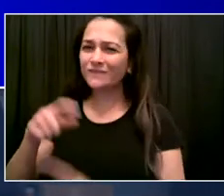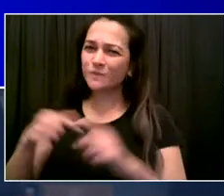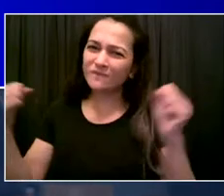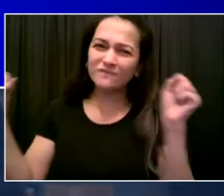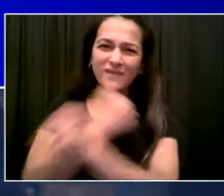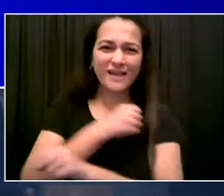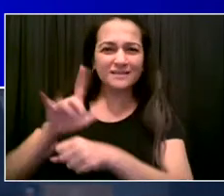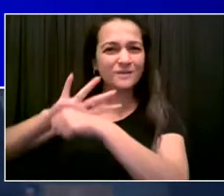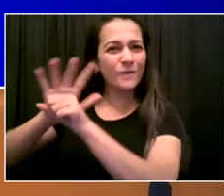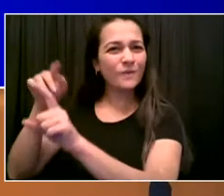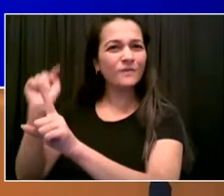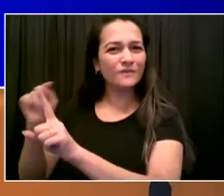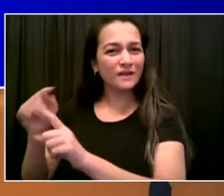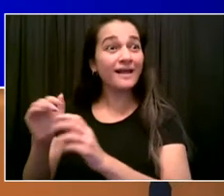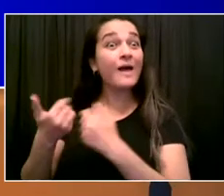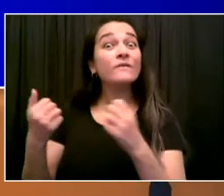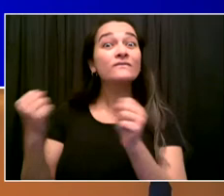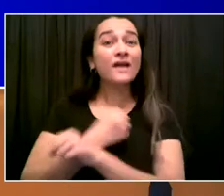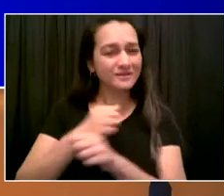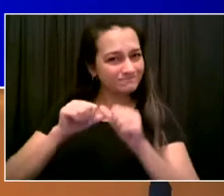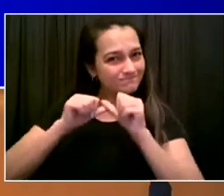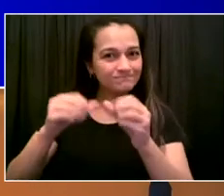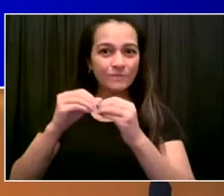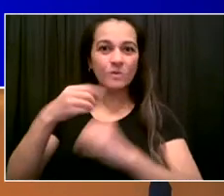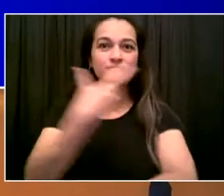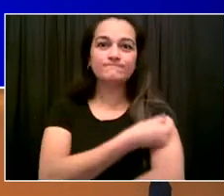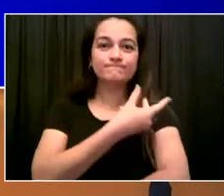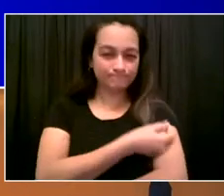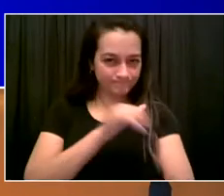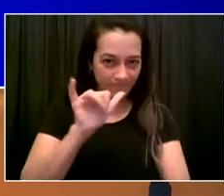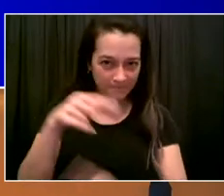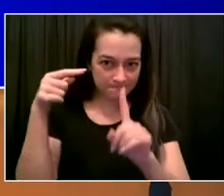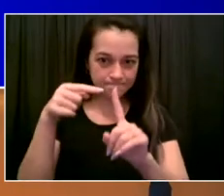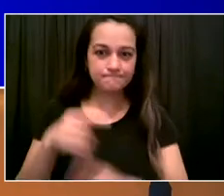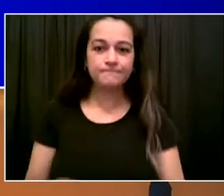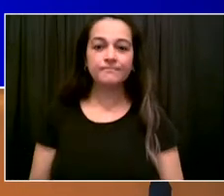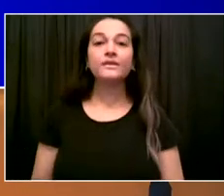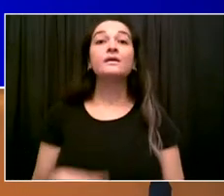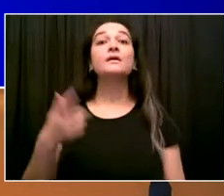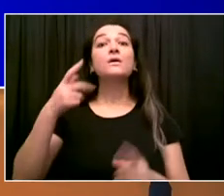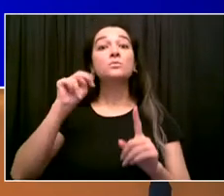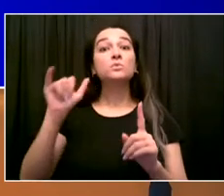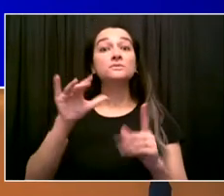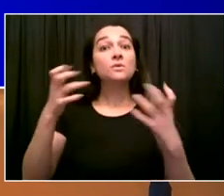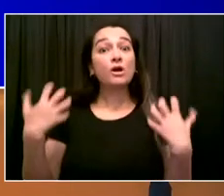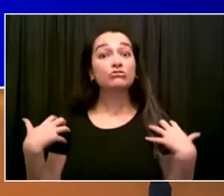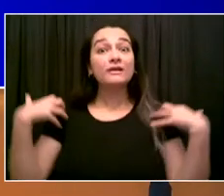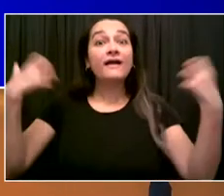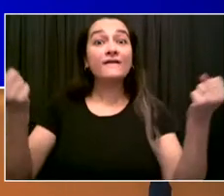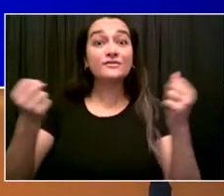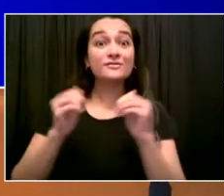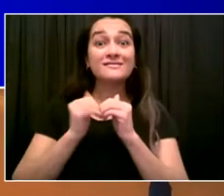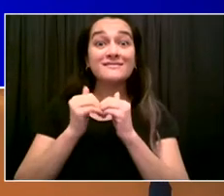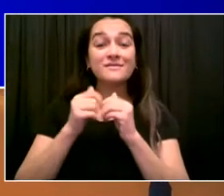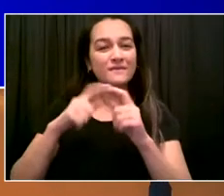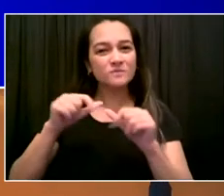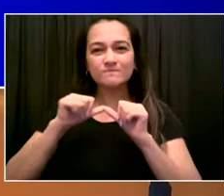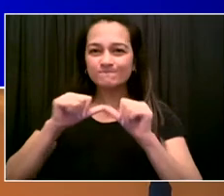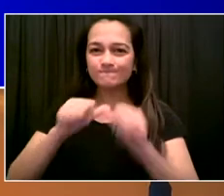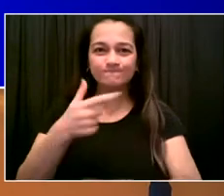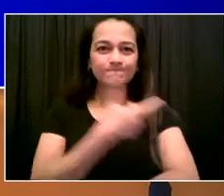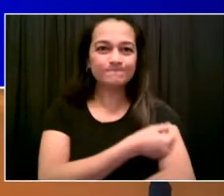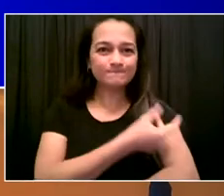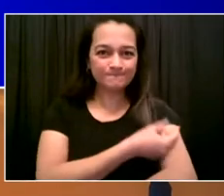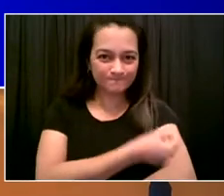Now, this is what's allowing us to recover. This is what's allowing us to create a recovery for all of us. This is what's allowing us to bring New York City